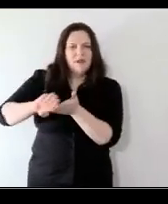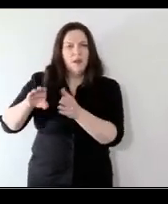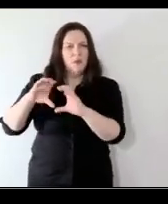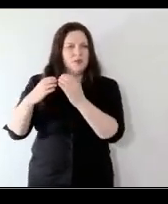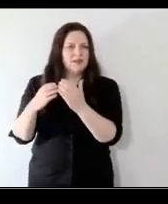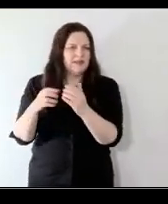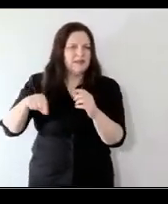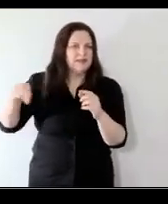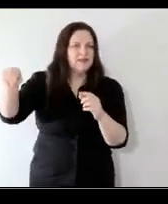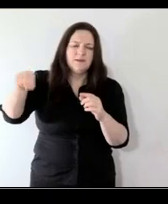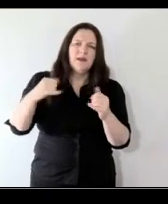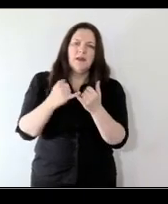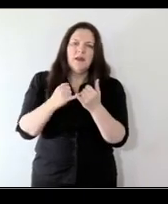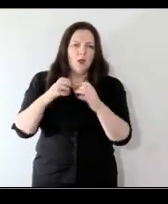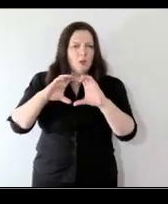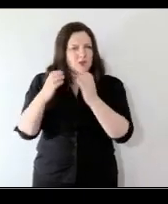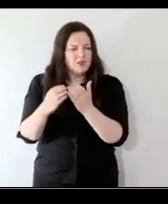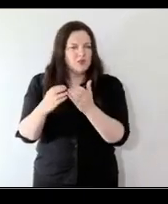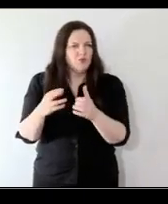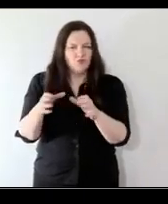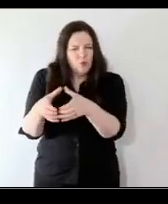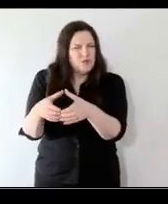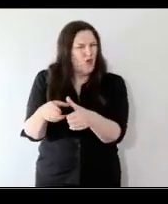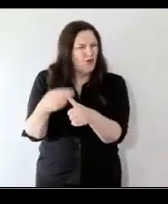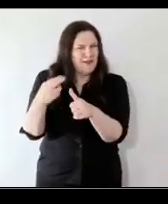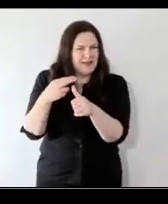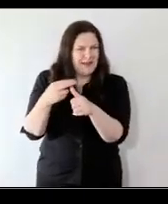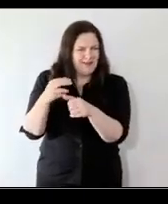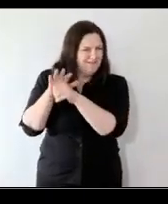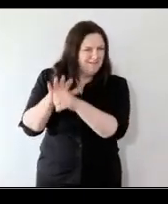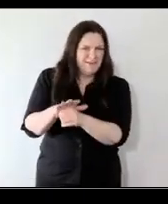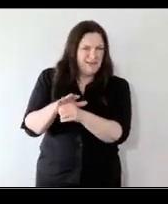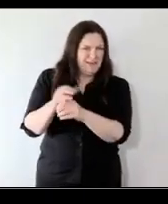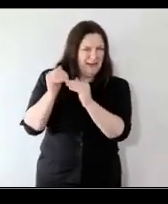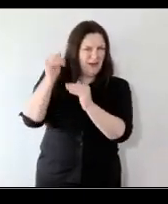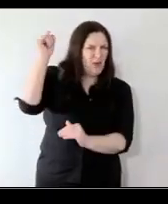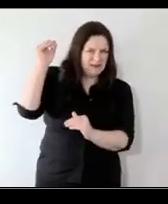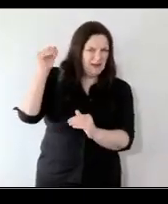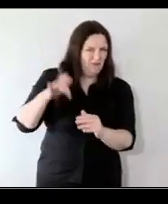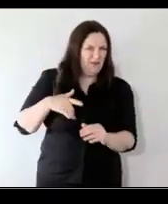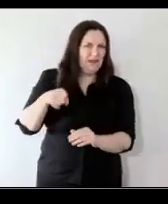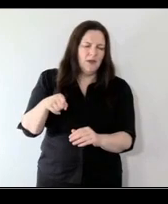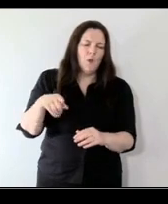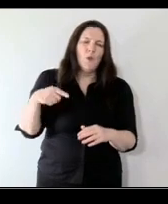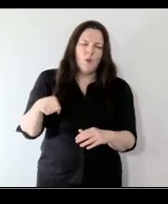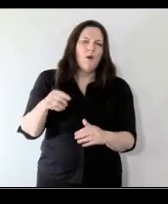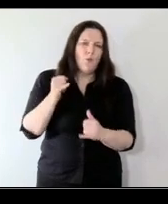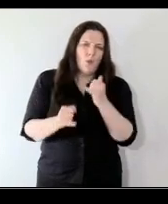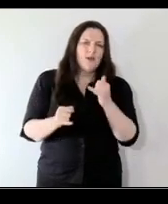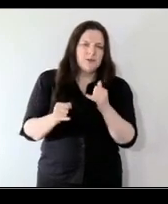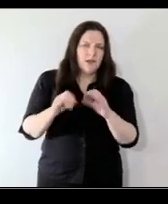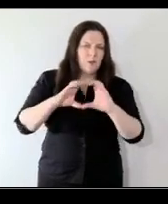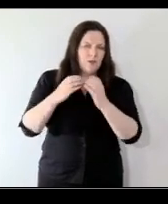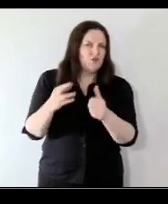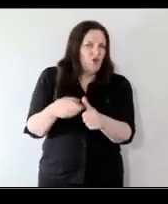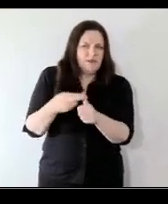communities or in groups that were already experiencing the sharp end of inequality they're the ones who will feel the